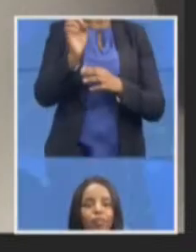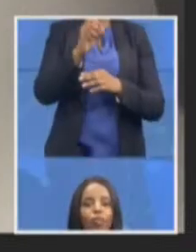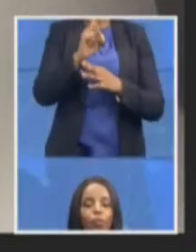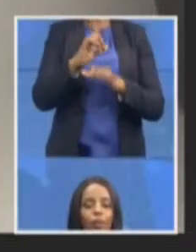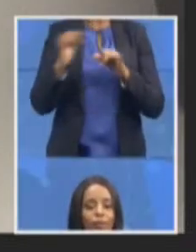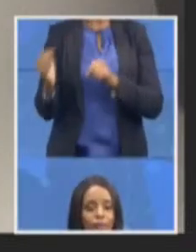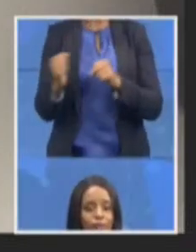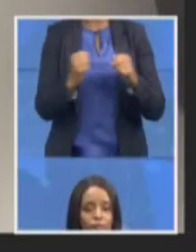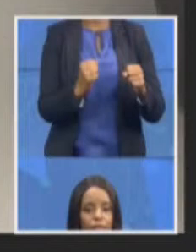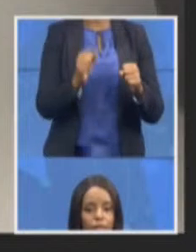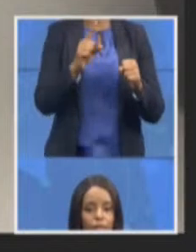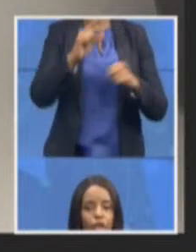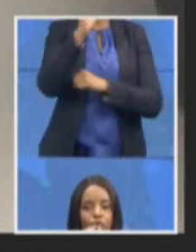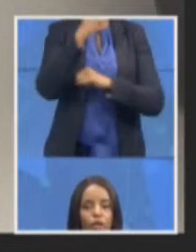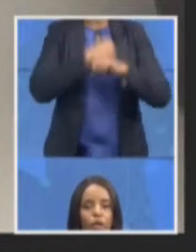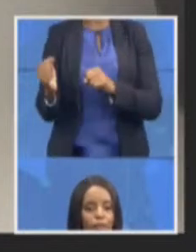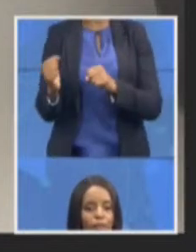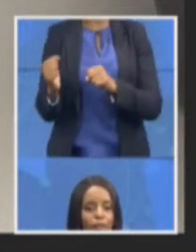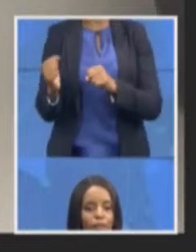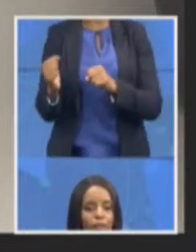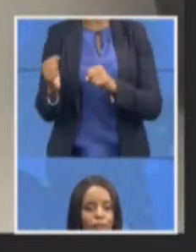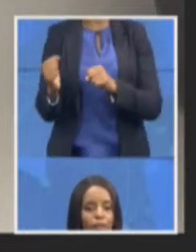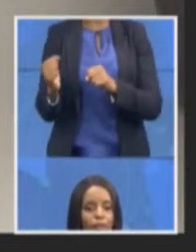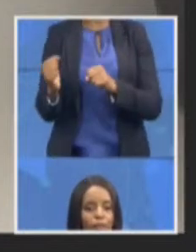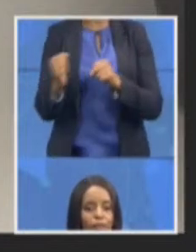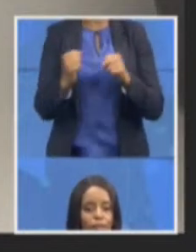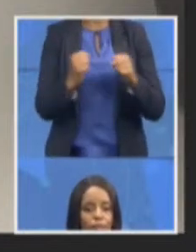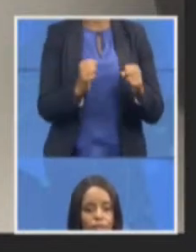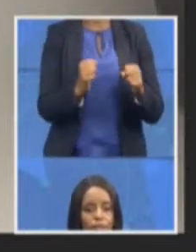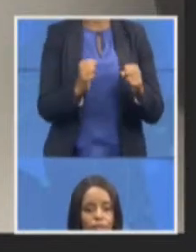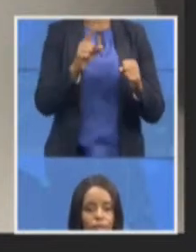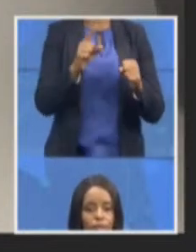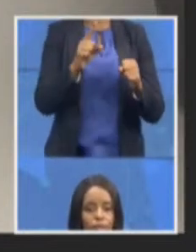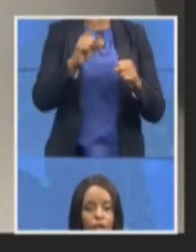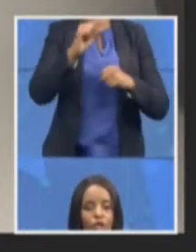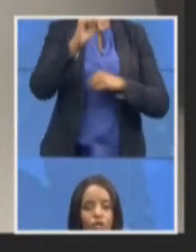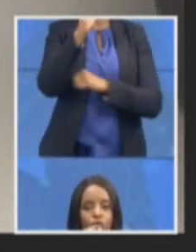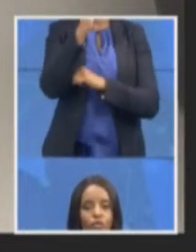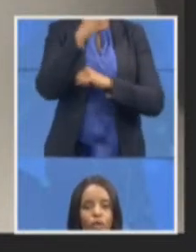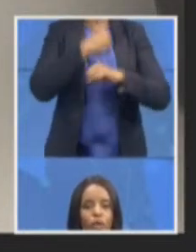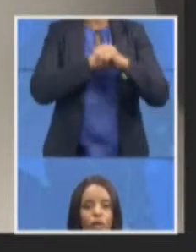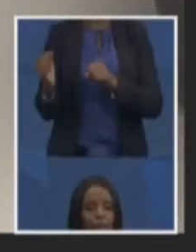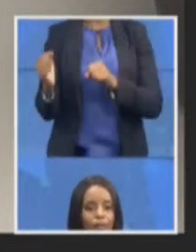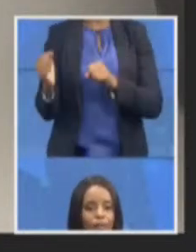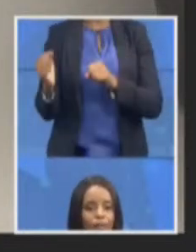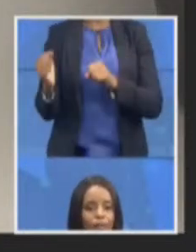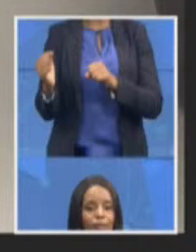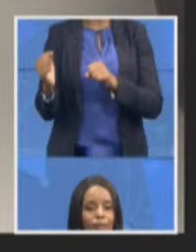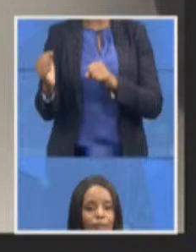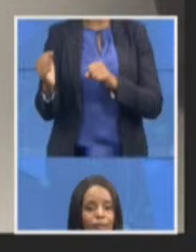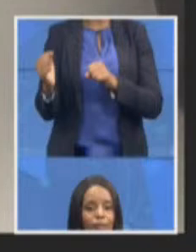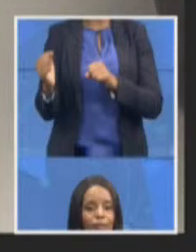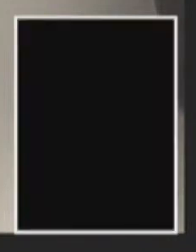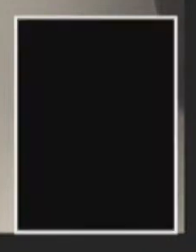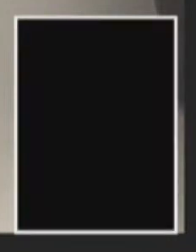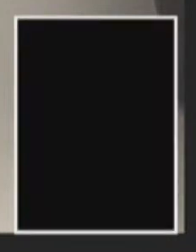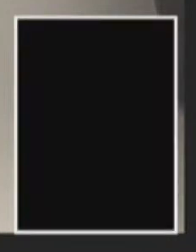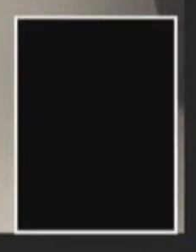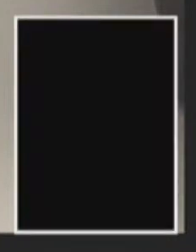finite set of challenges coming from various commissions of inquiry the Zondo being the most important one